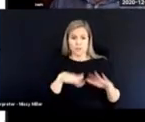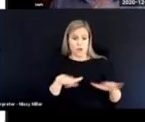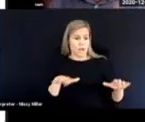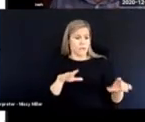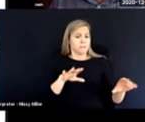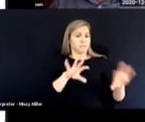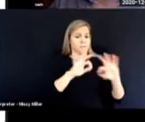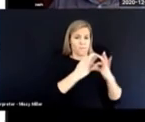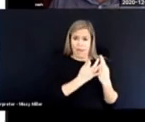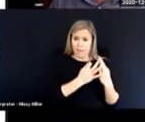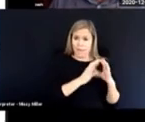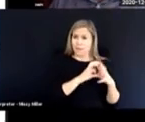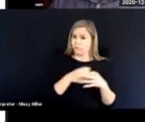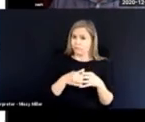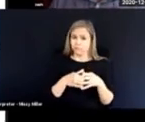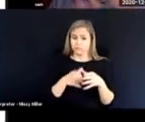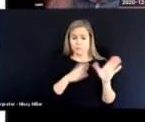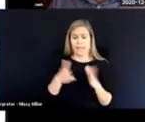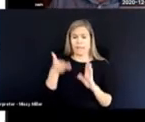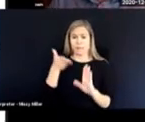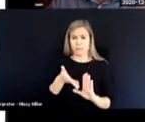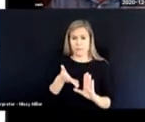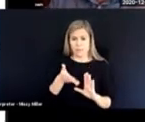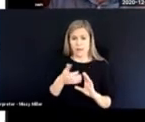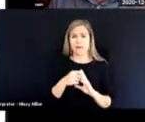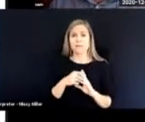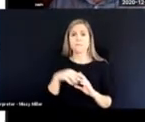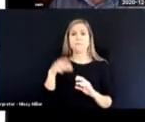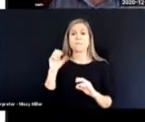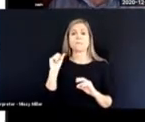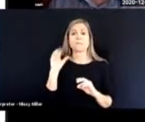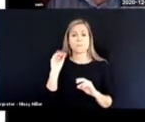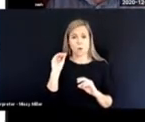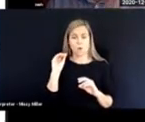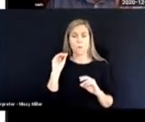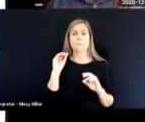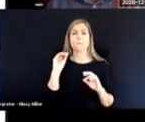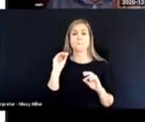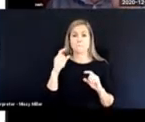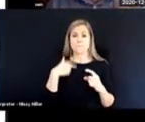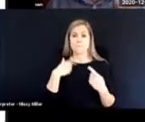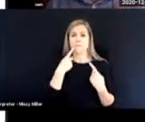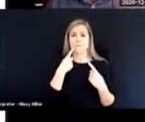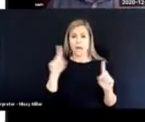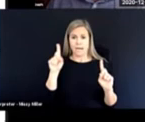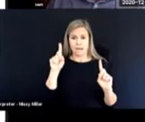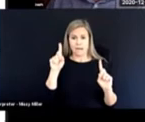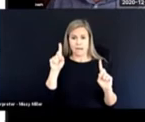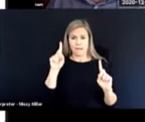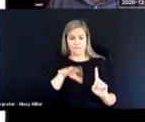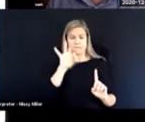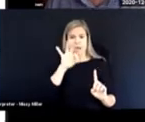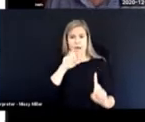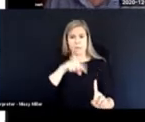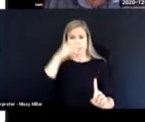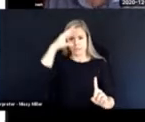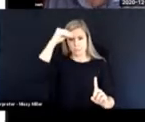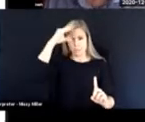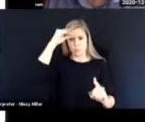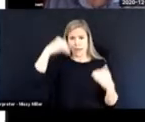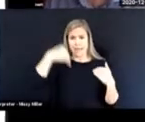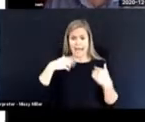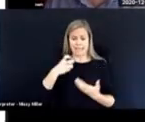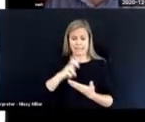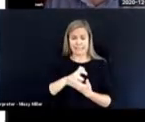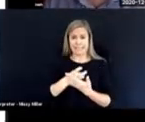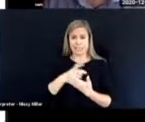we picked the child and the family were going to be there. And when our founder discovered that the little